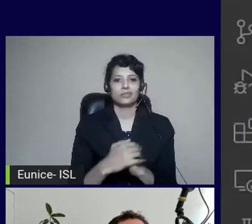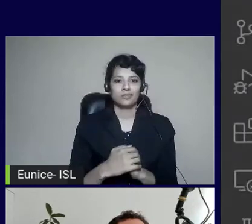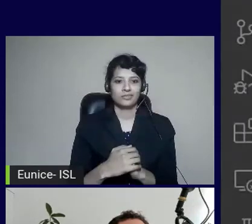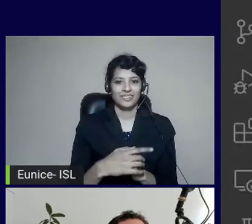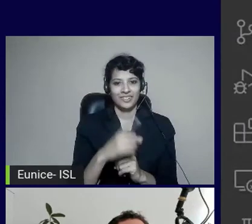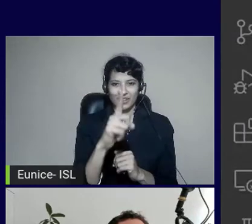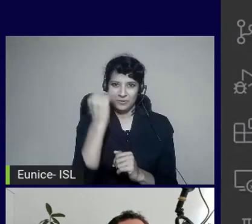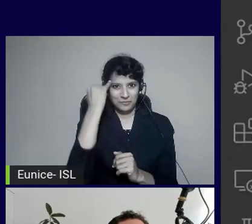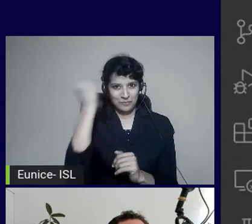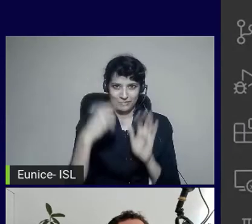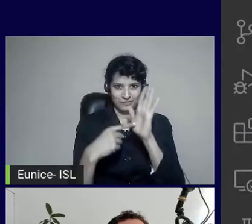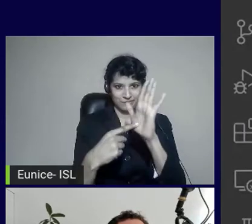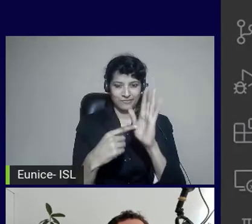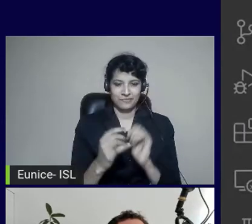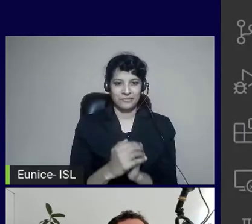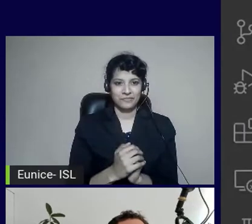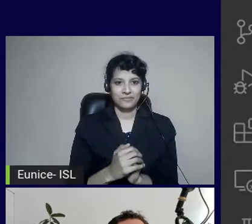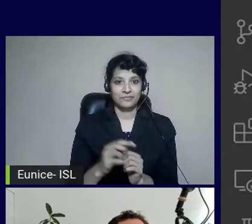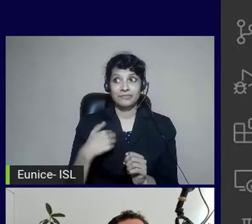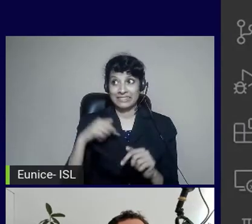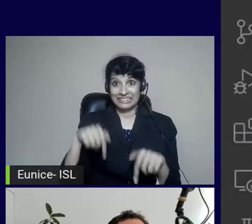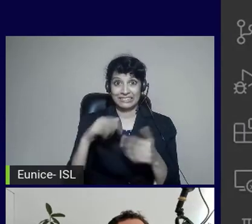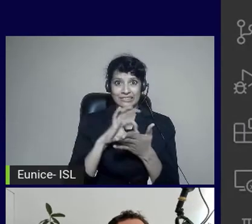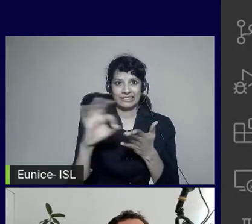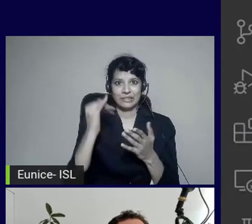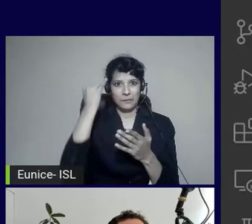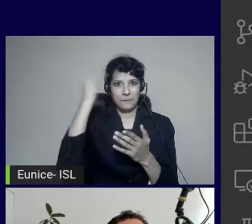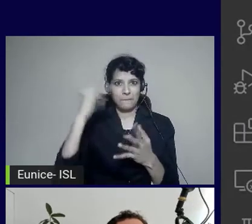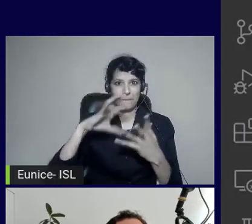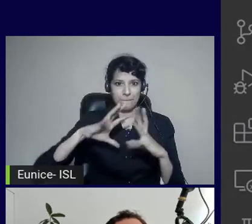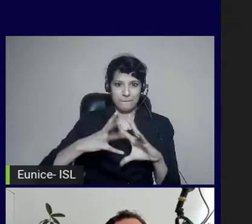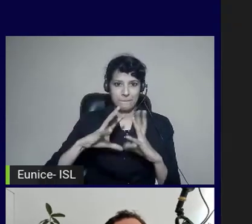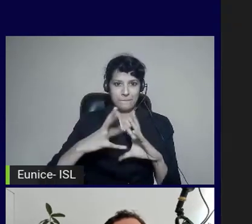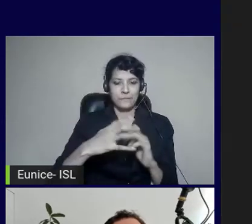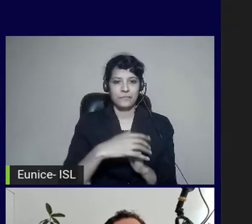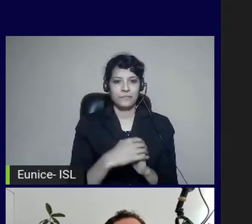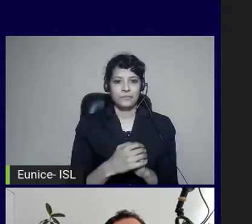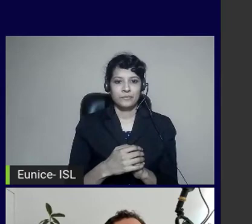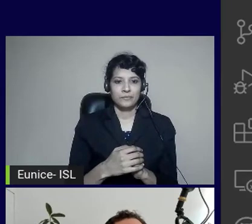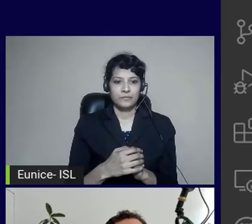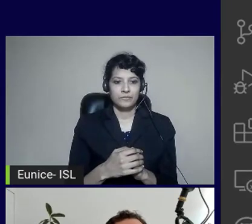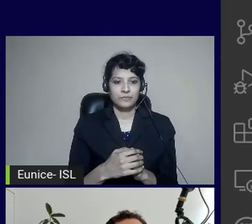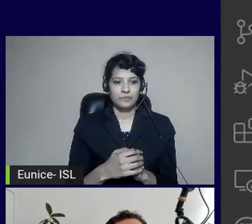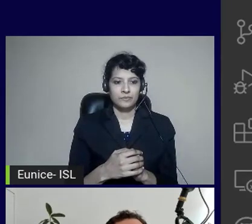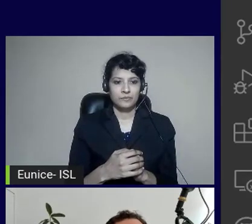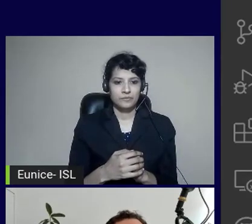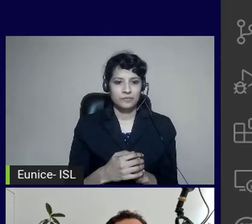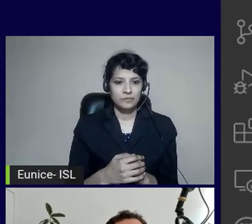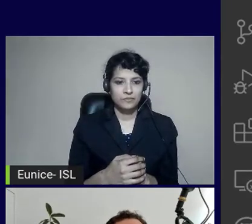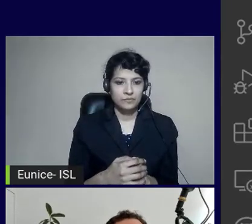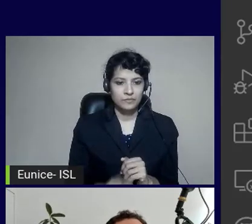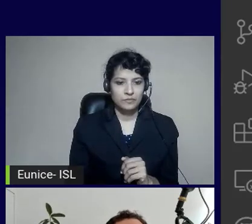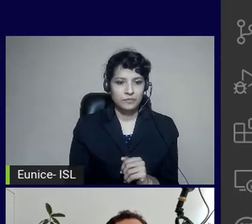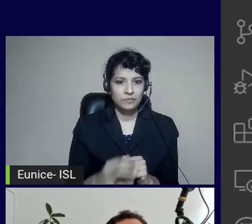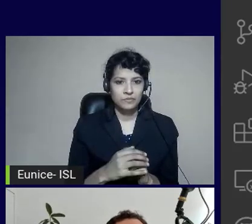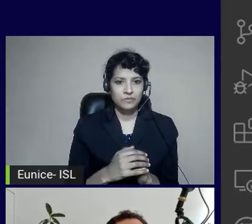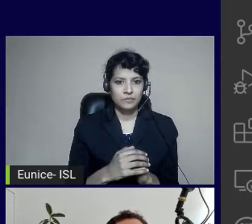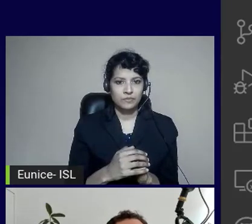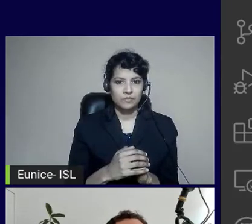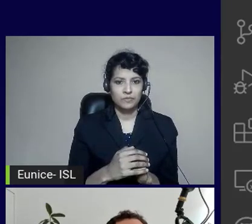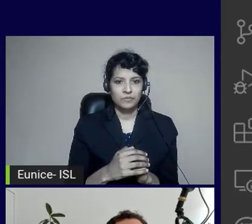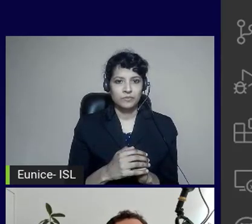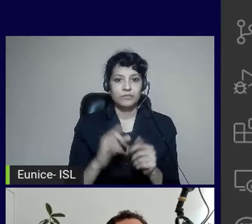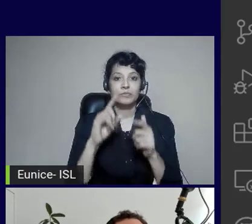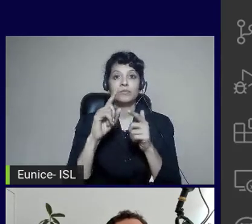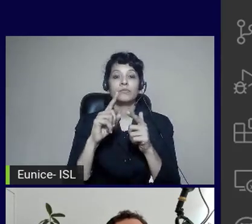that I created this week. And I call it Immersive Reader for Java. And what it does, it